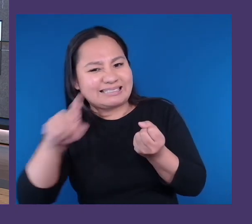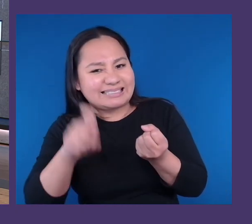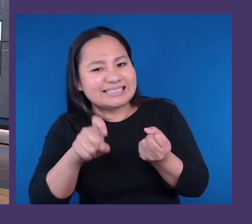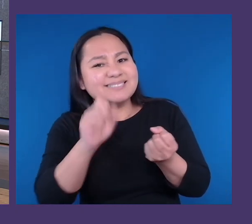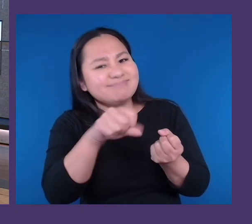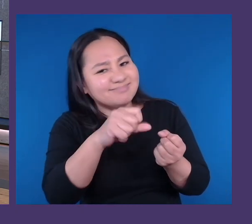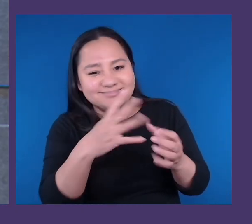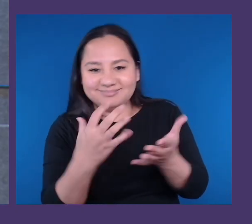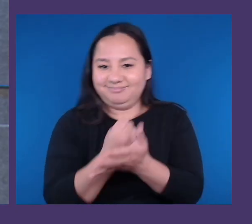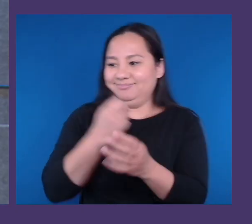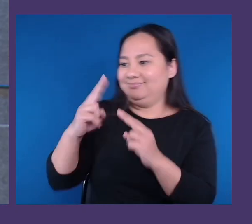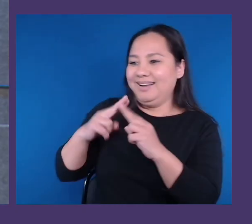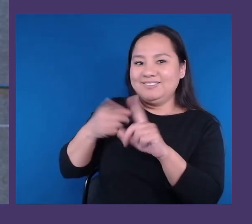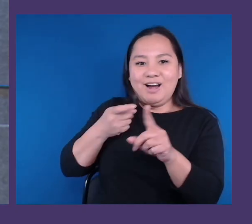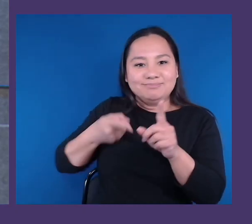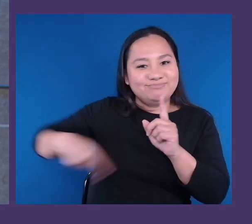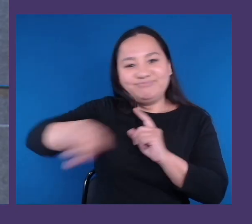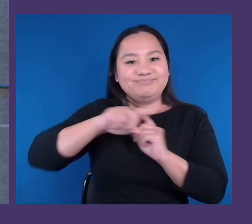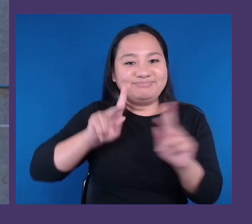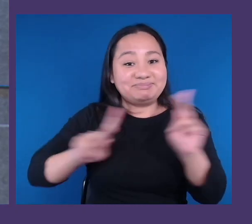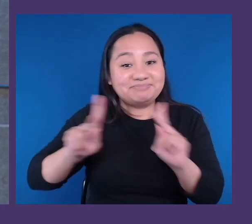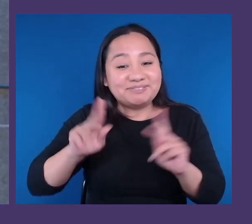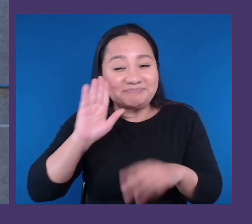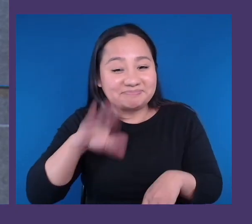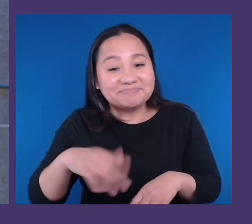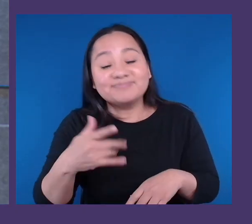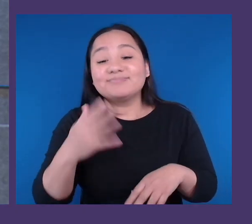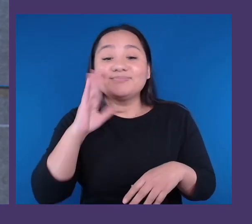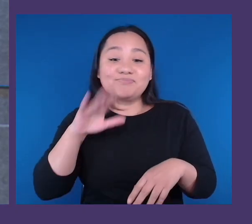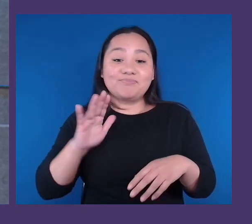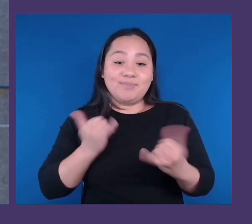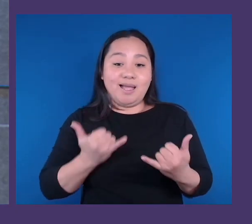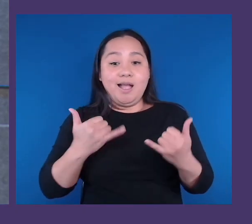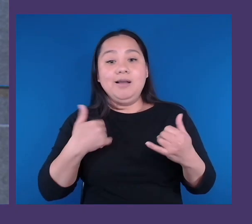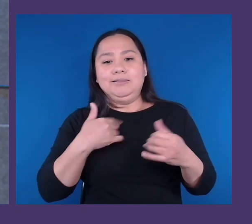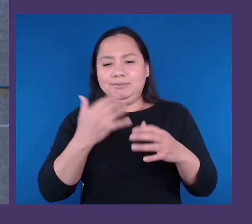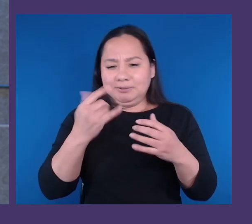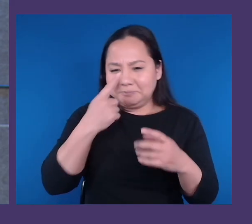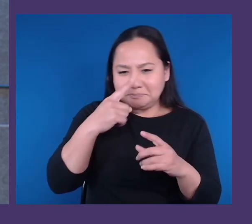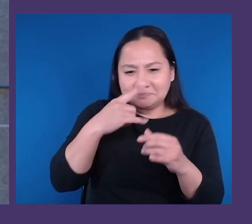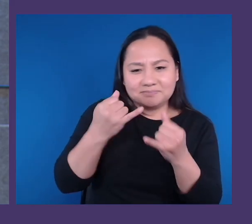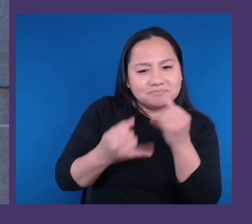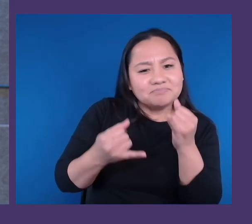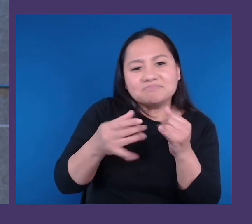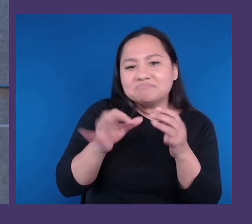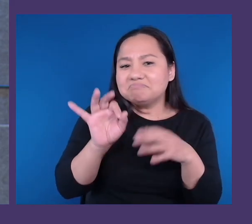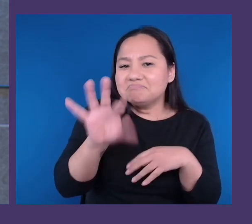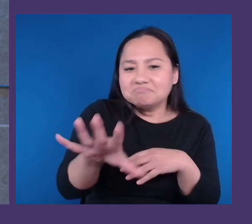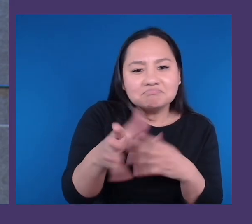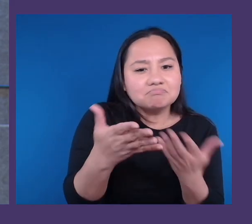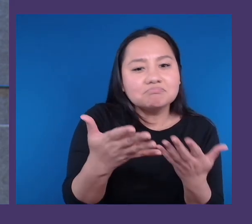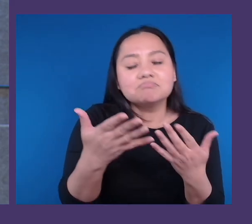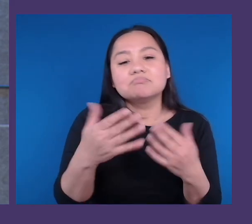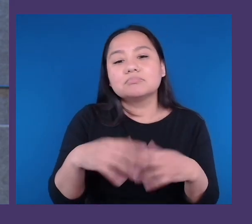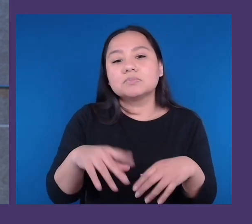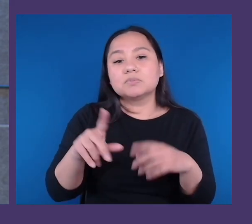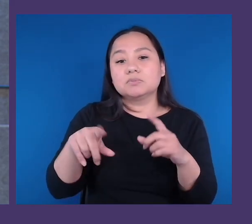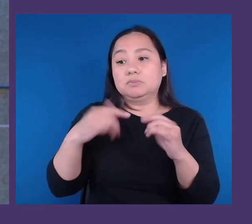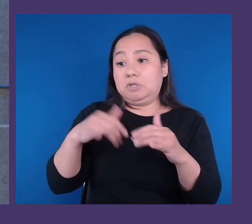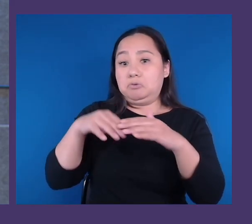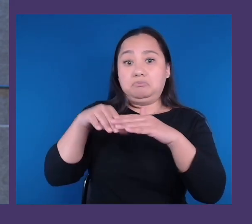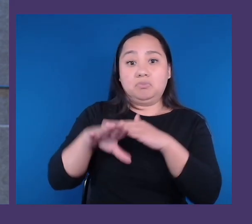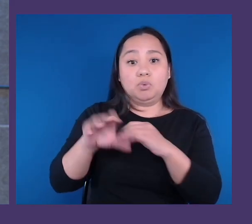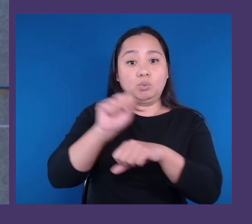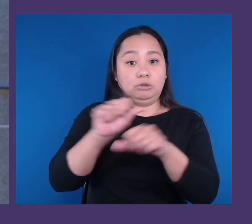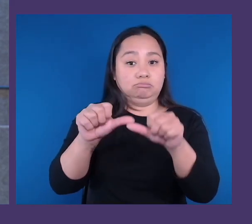can you provide one last piece of advice going into the workforce of the future? What would you